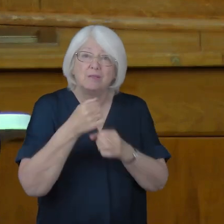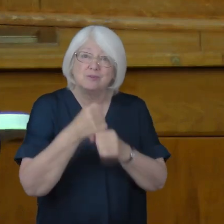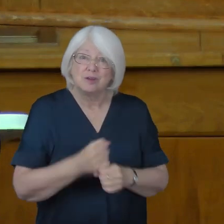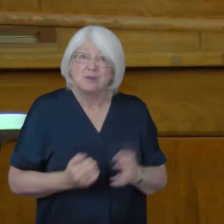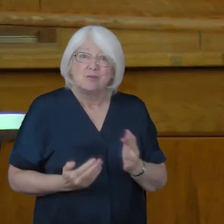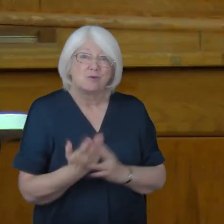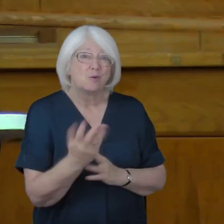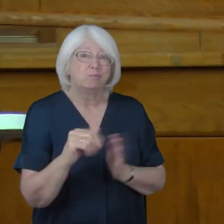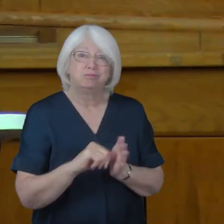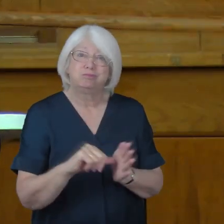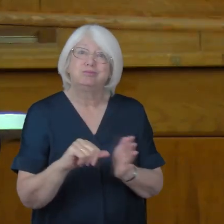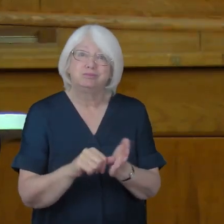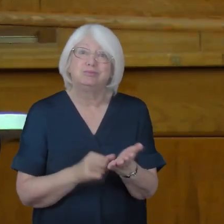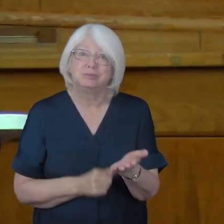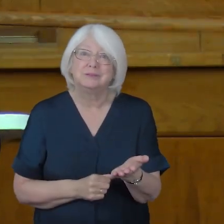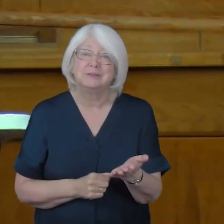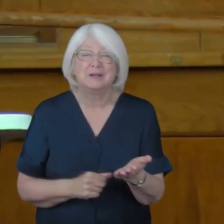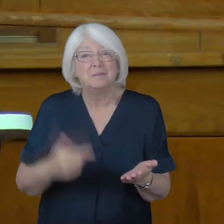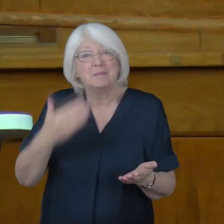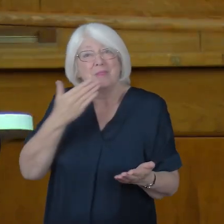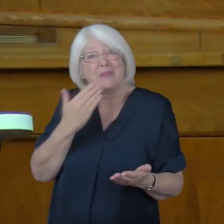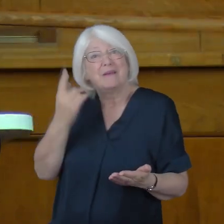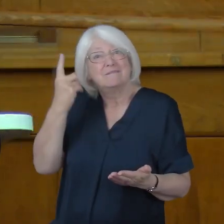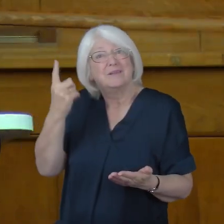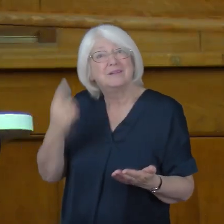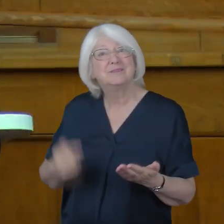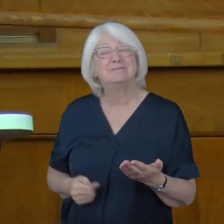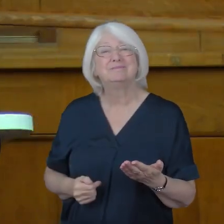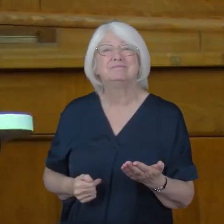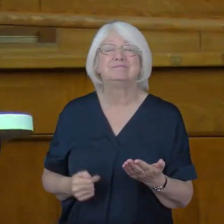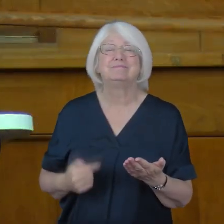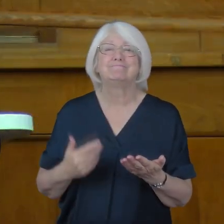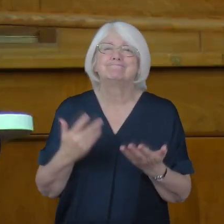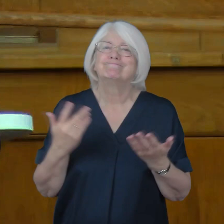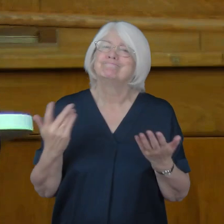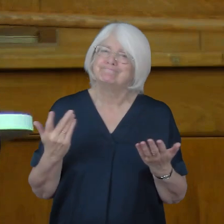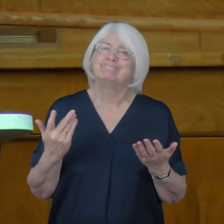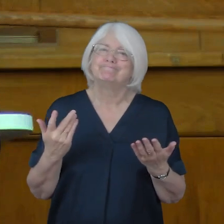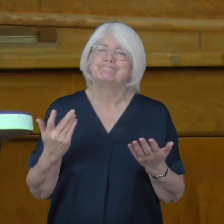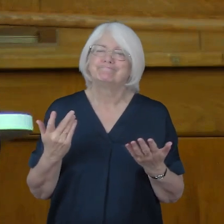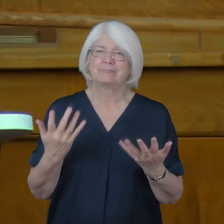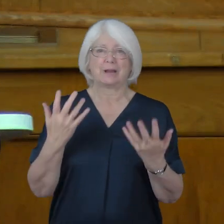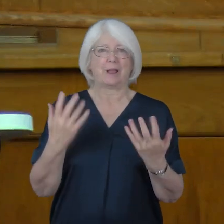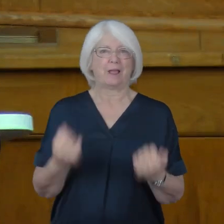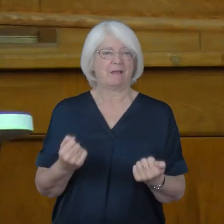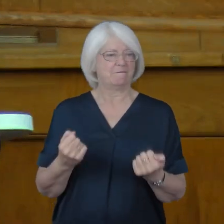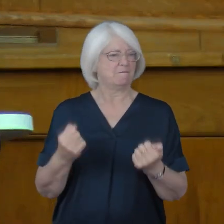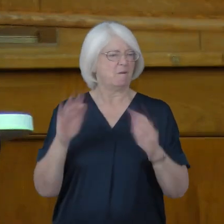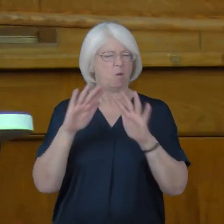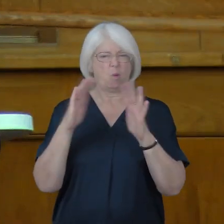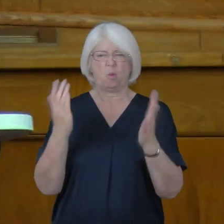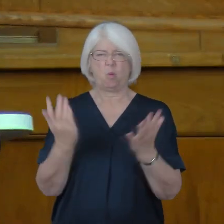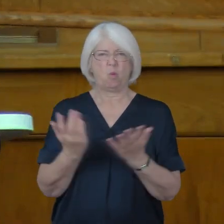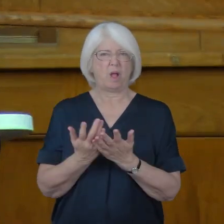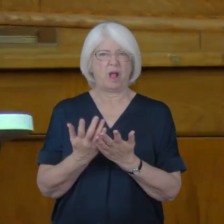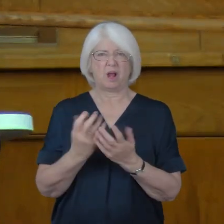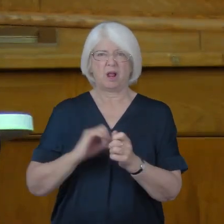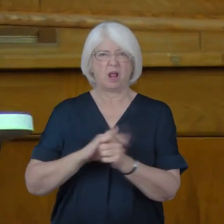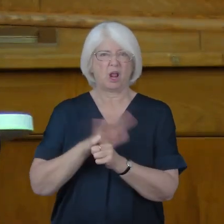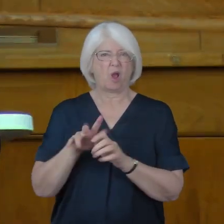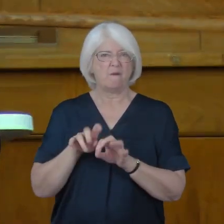difficult times. I am thankful that despite all the horrors of a COVID world,